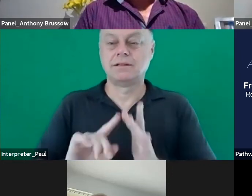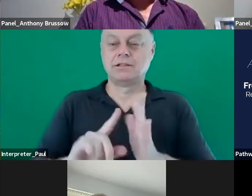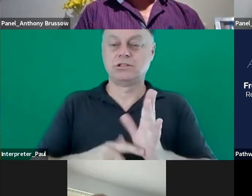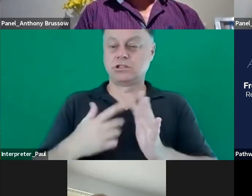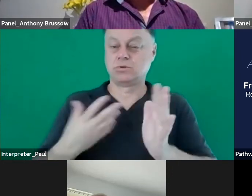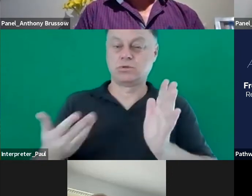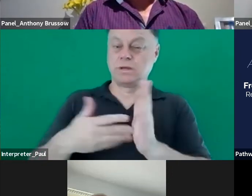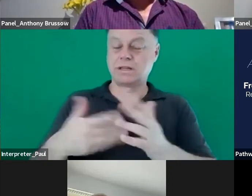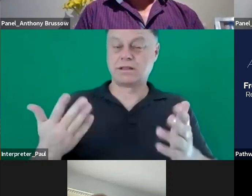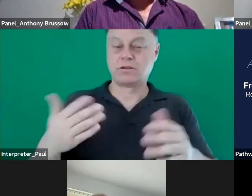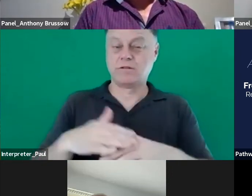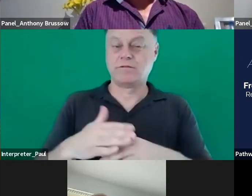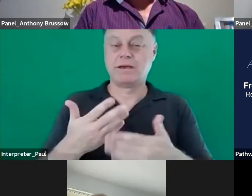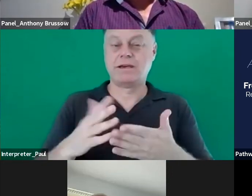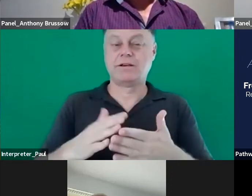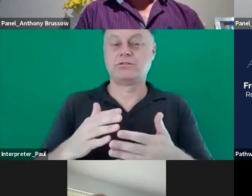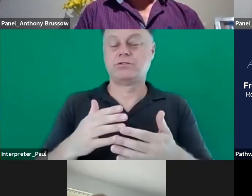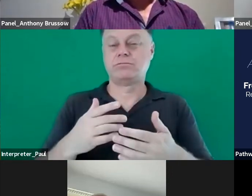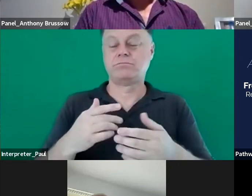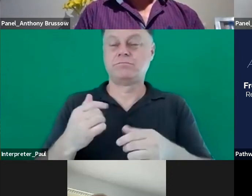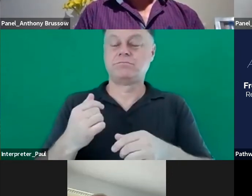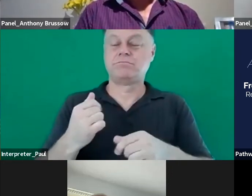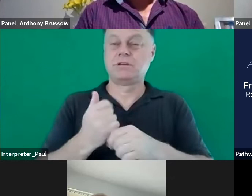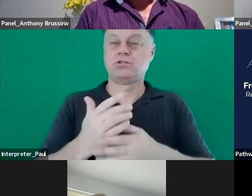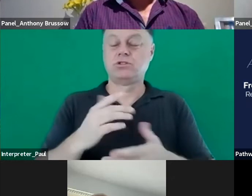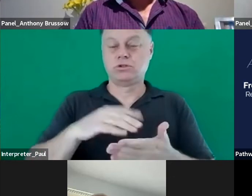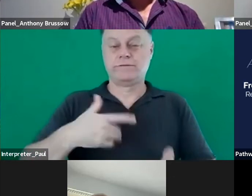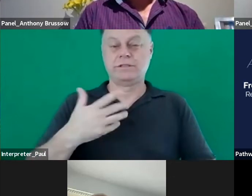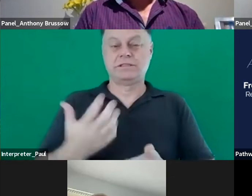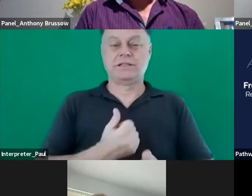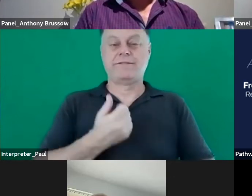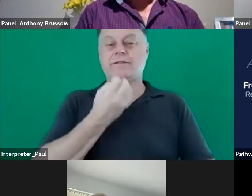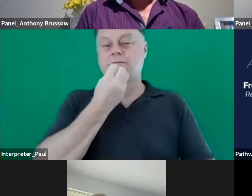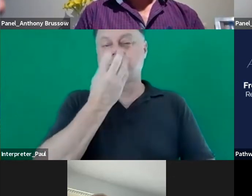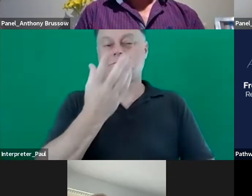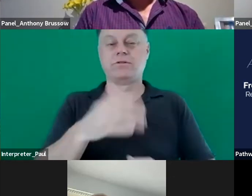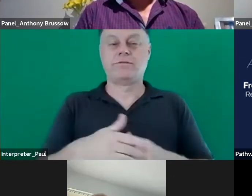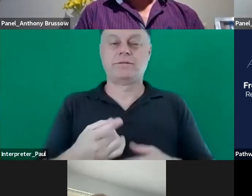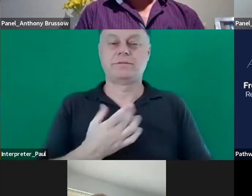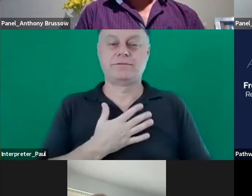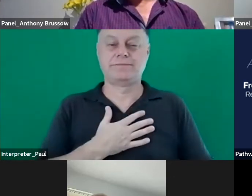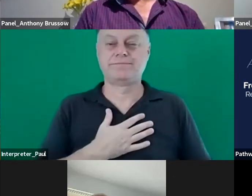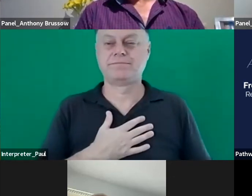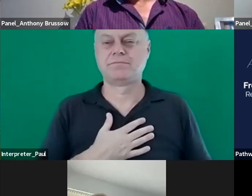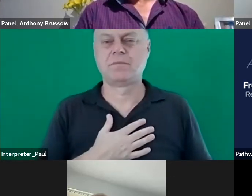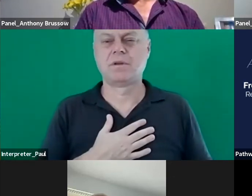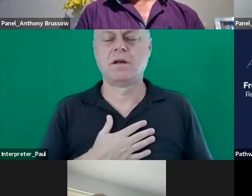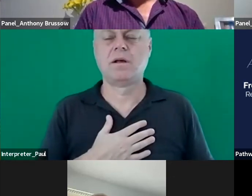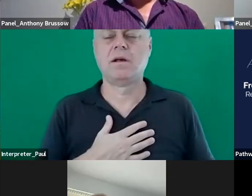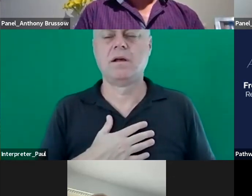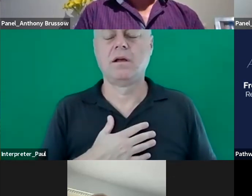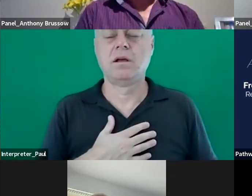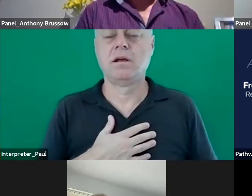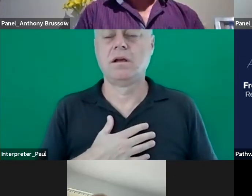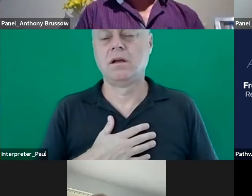how to make disclosure safe for students um i think a very strong group that we need to maybe